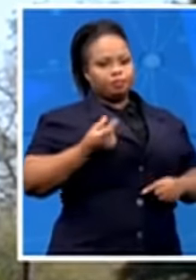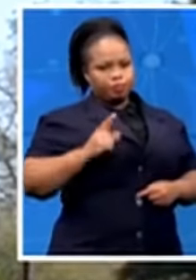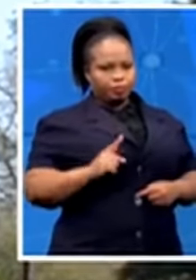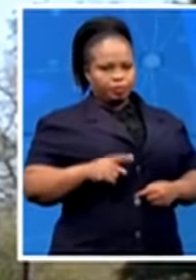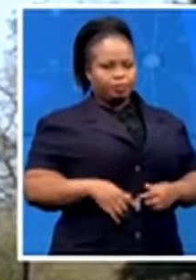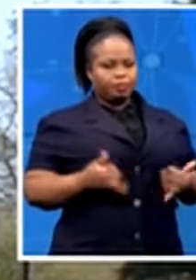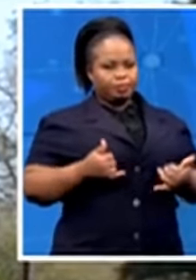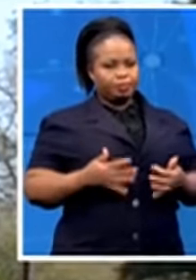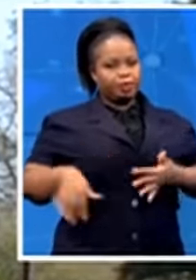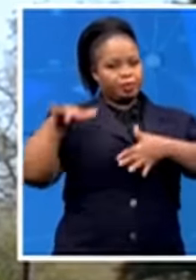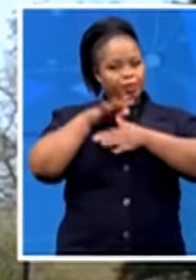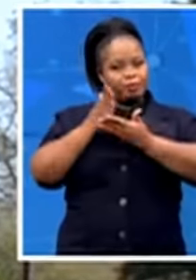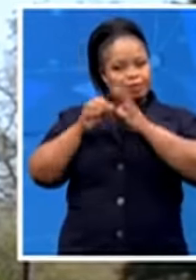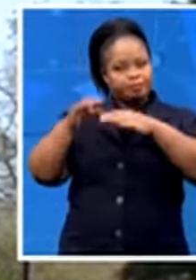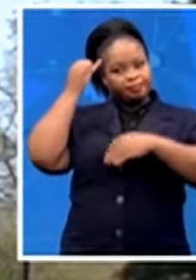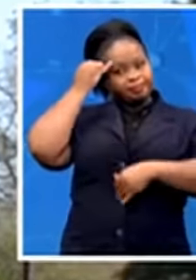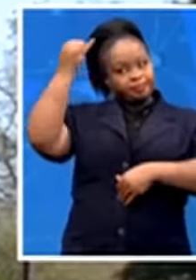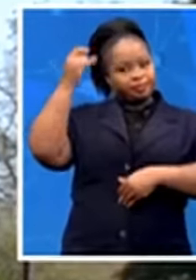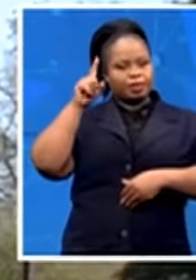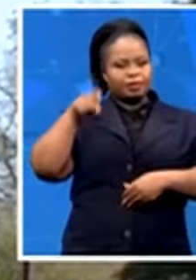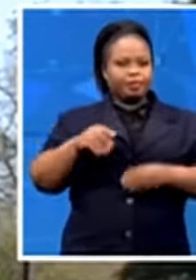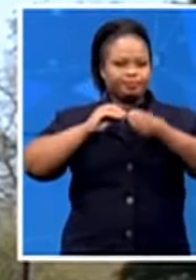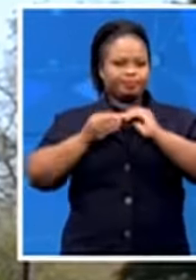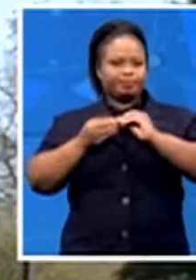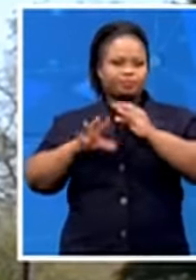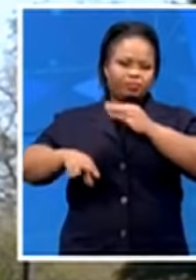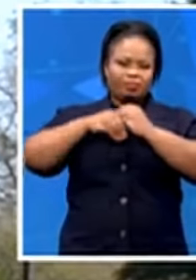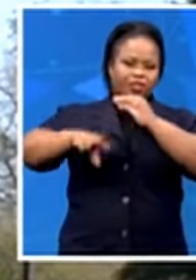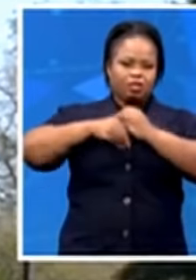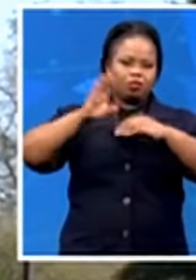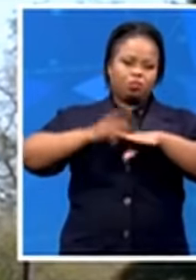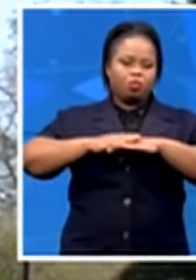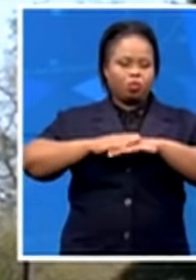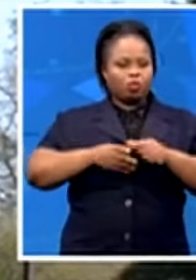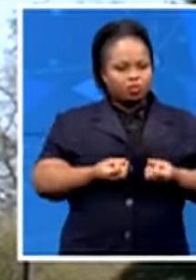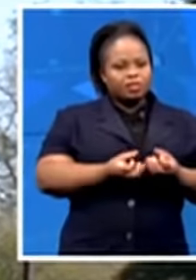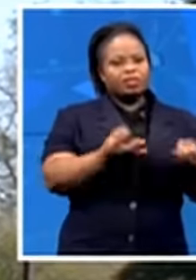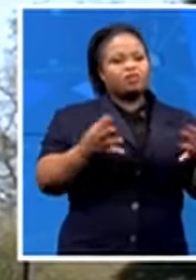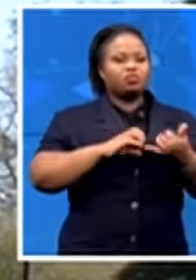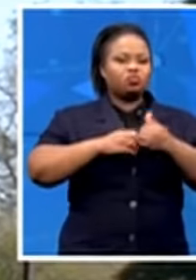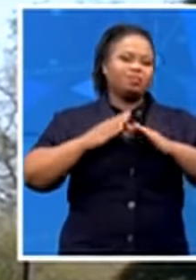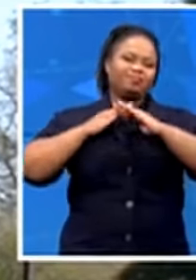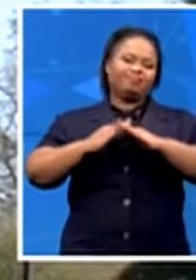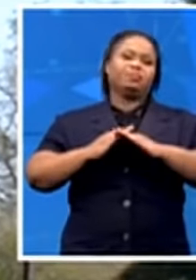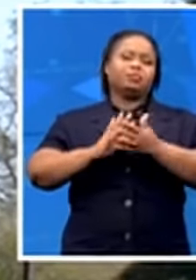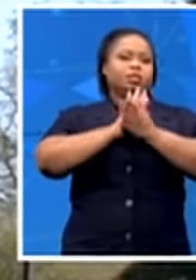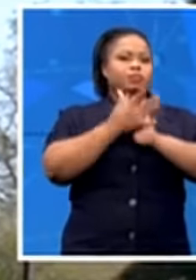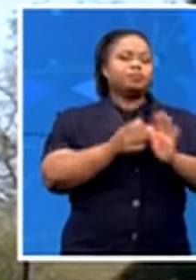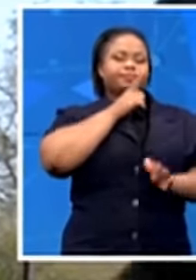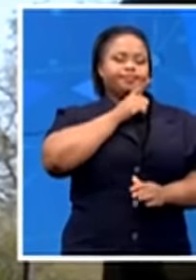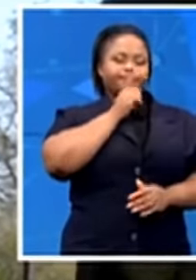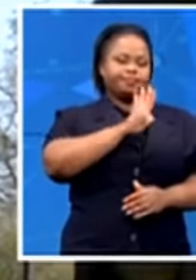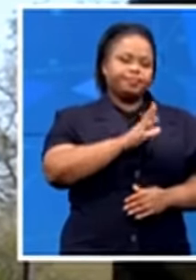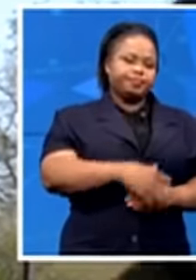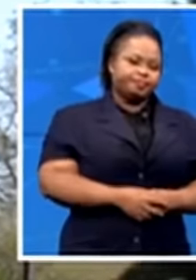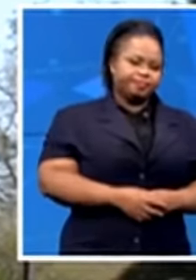needs to be augmented by a much greater initiative to avoid a humanitarian disaster in Pietermaritzburg. I saw some of the people that I